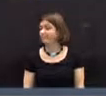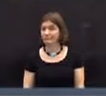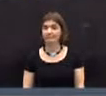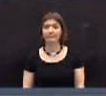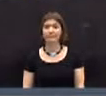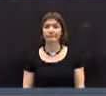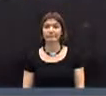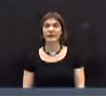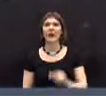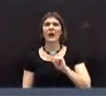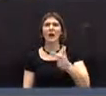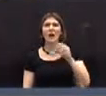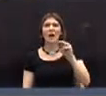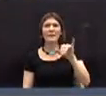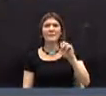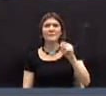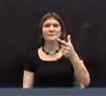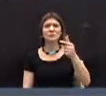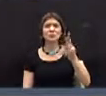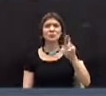I think it's Ms. Grover, is it?